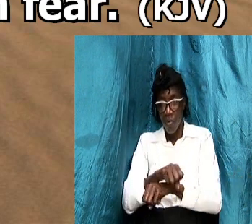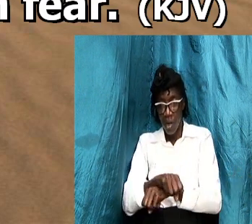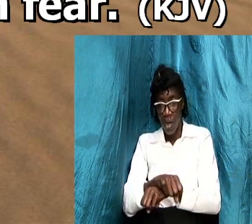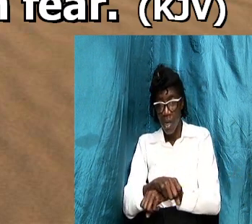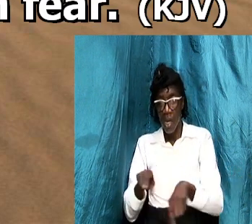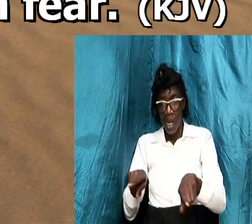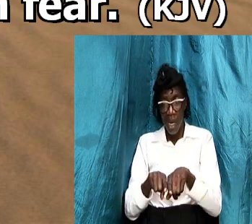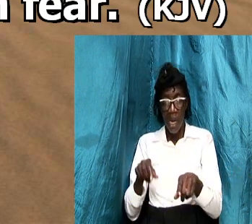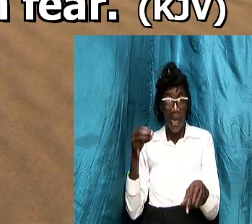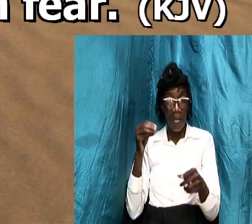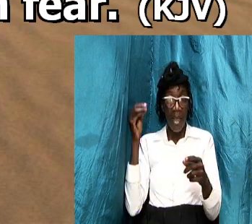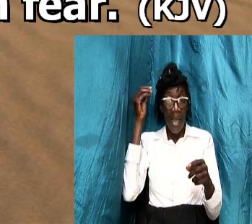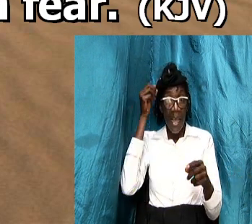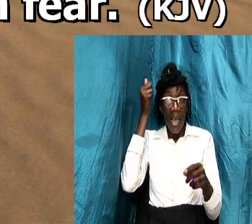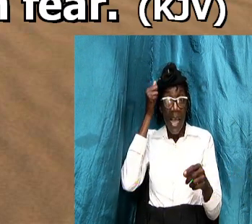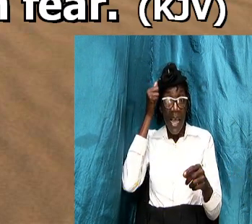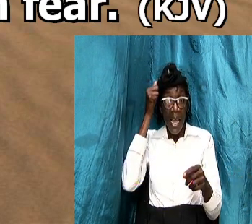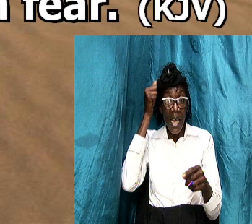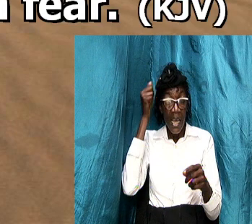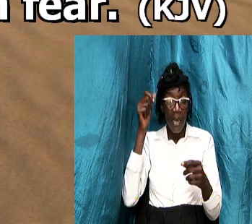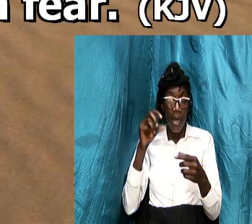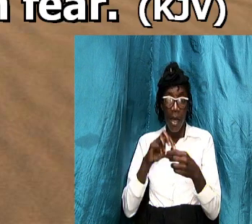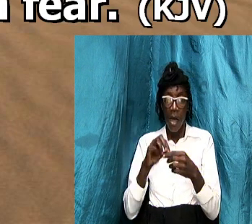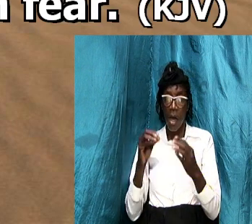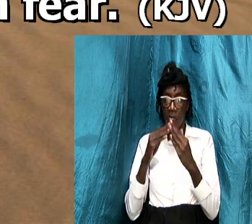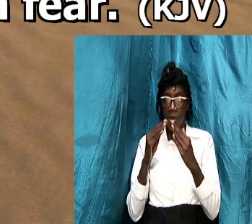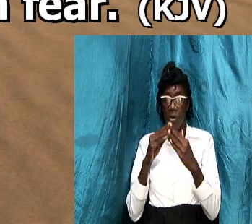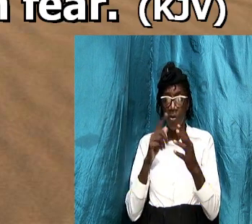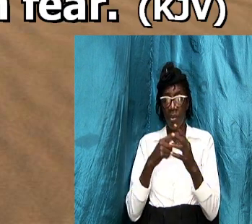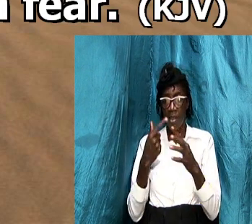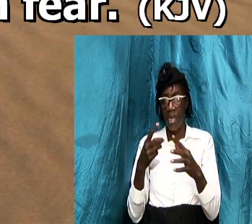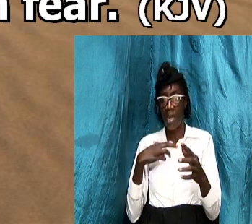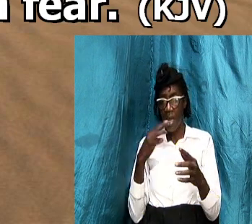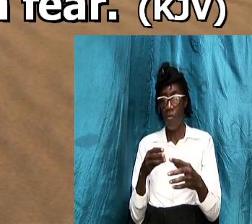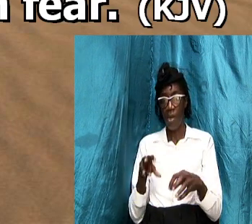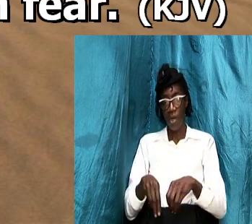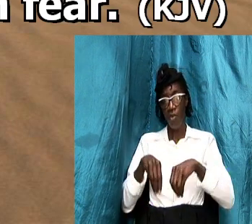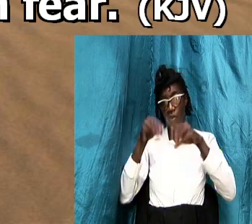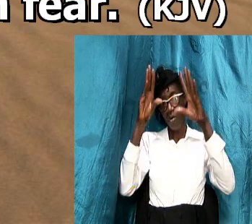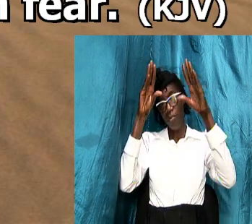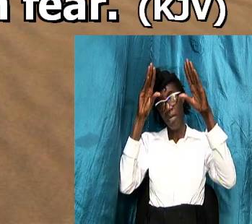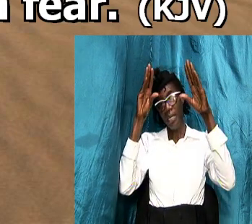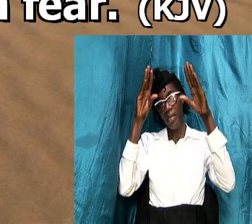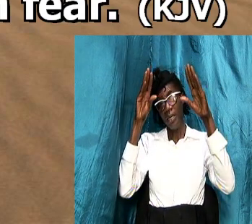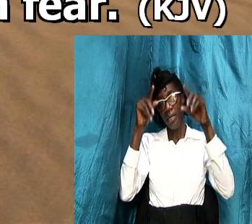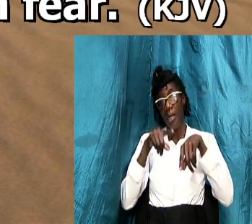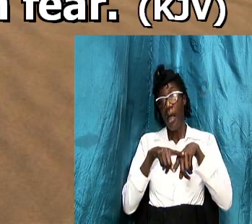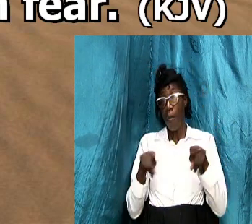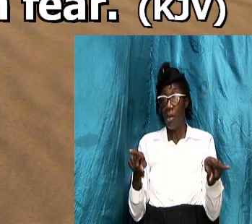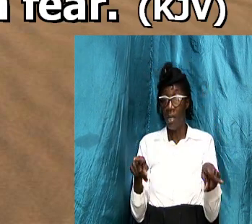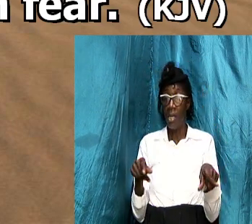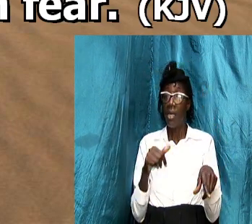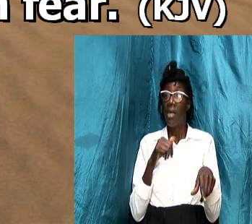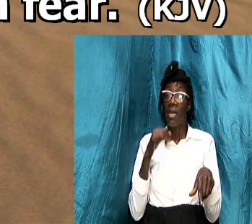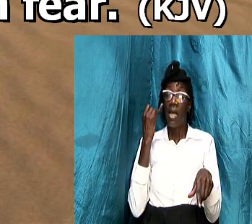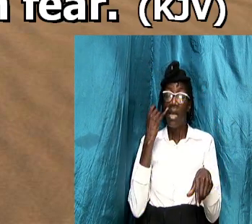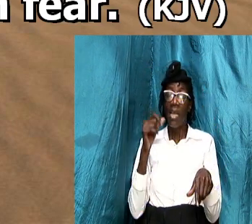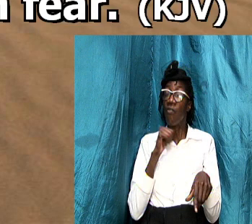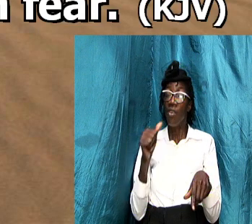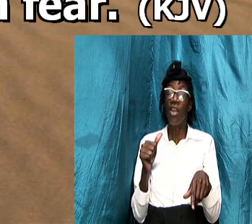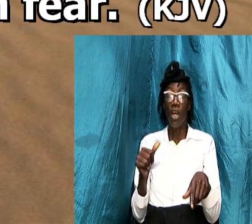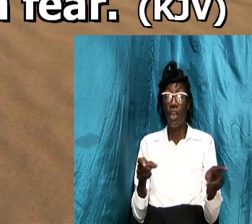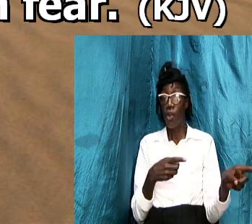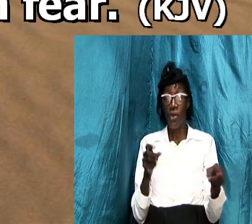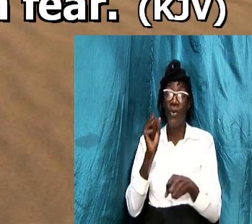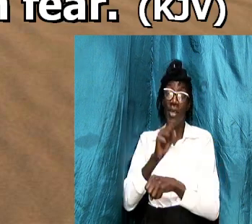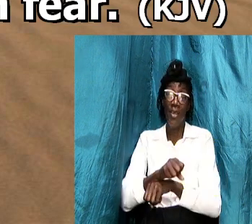the head of the house and as the priest of the house then i will submit to him but if he's not doing his job as the head of the house